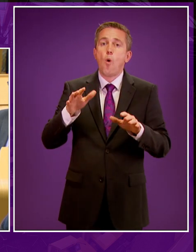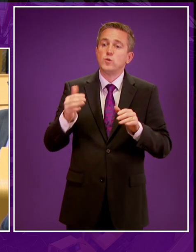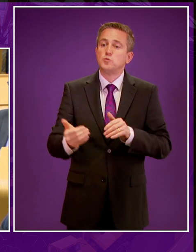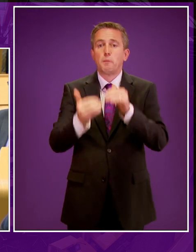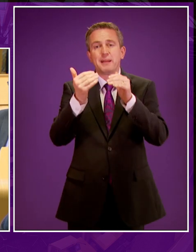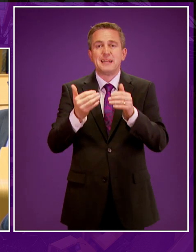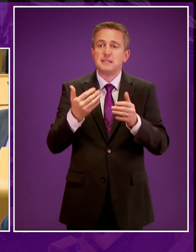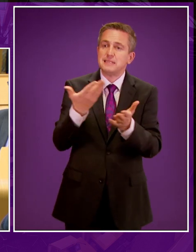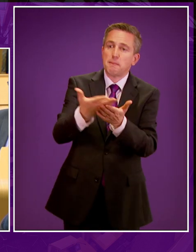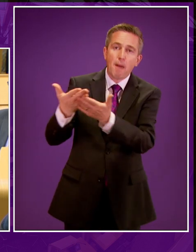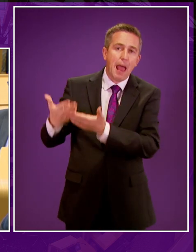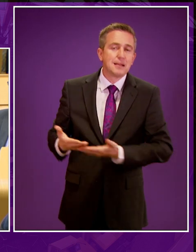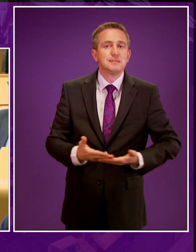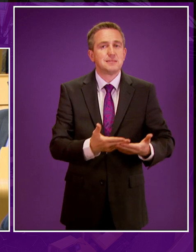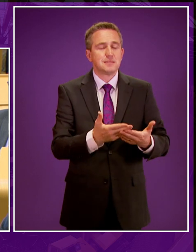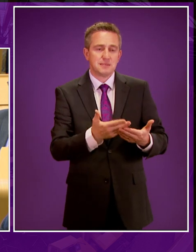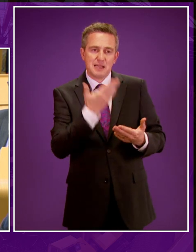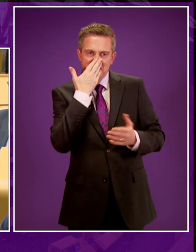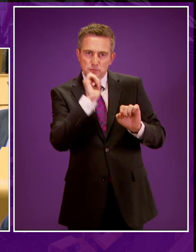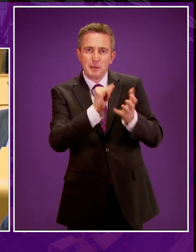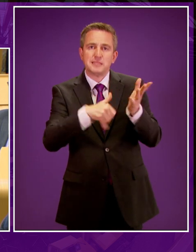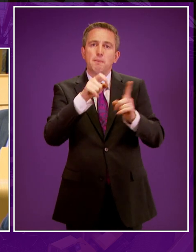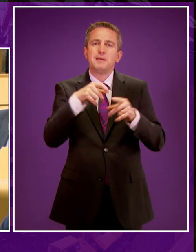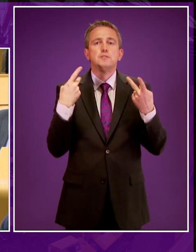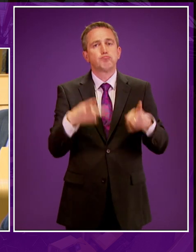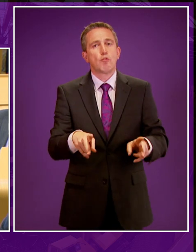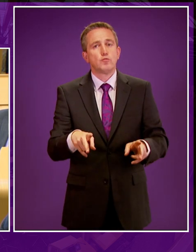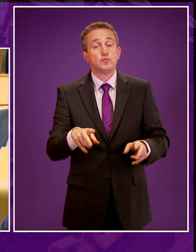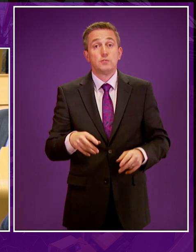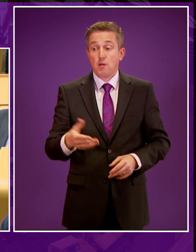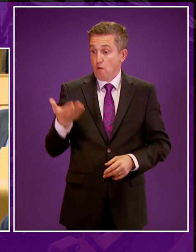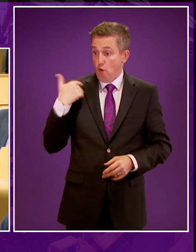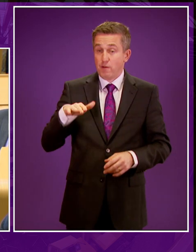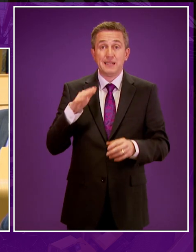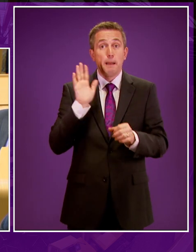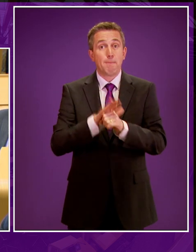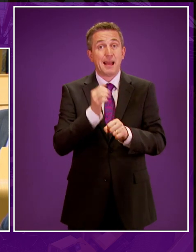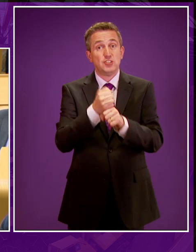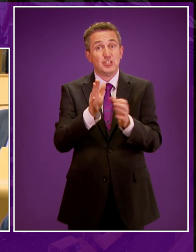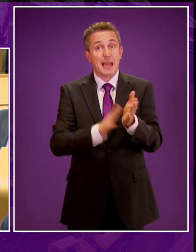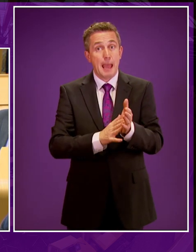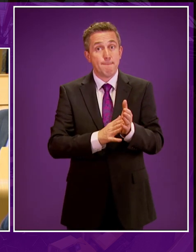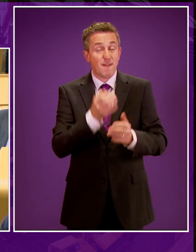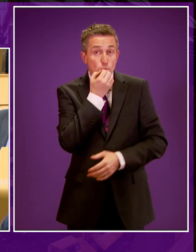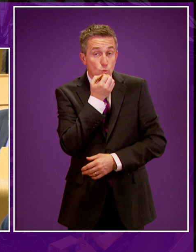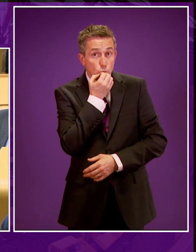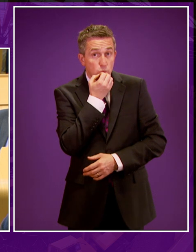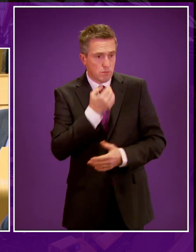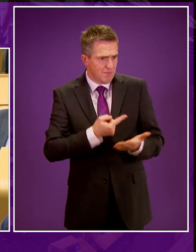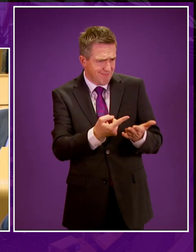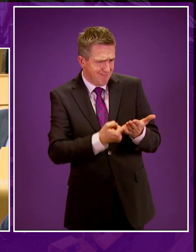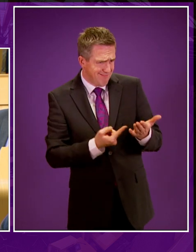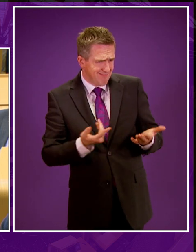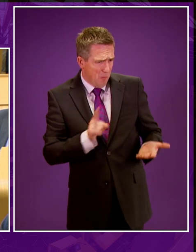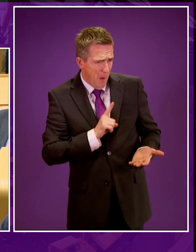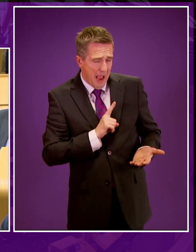populist demands have become the hallmark of this government. We have seen the ban on GM crops, a policy decision made without any